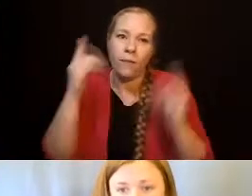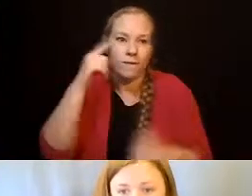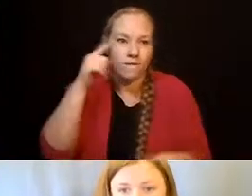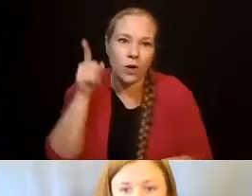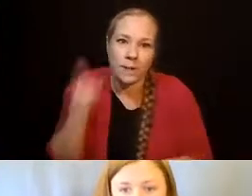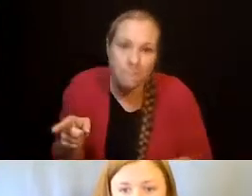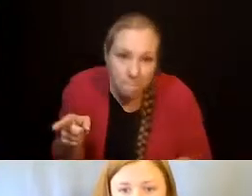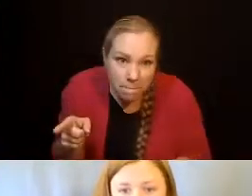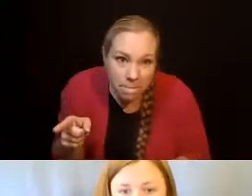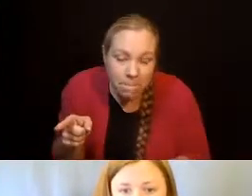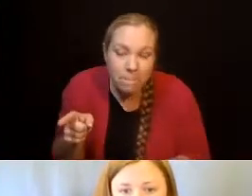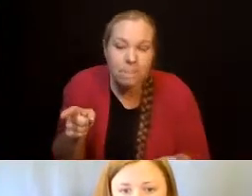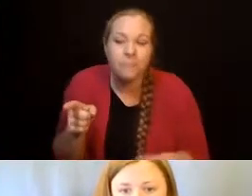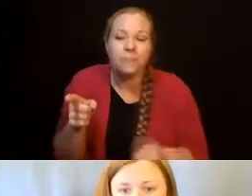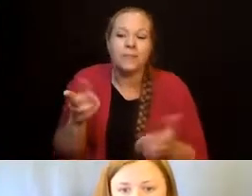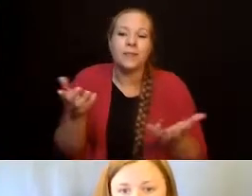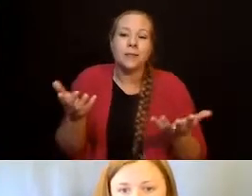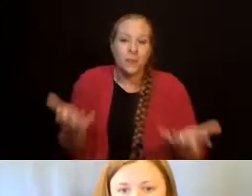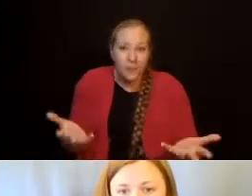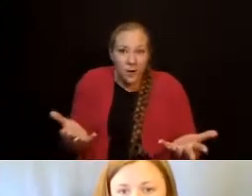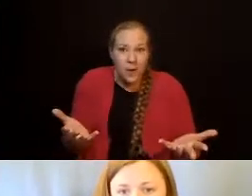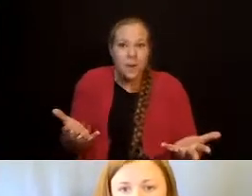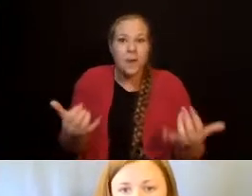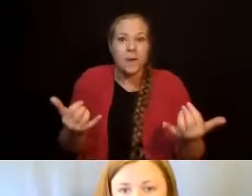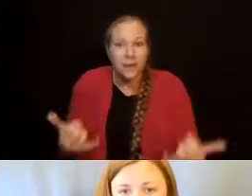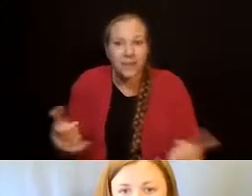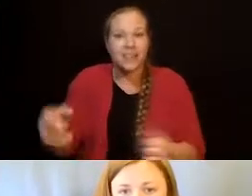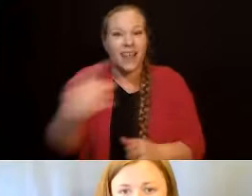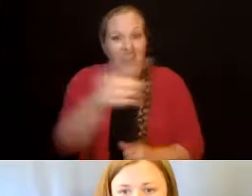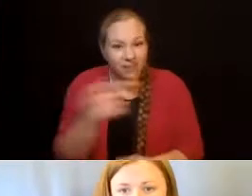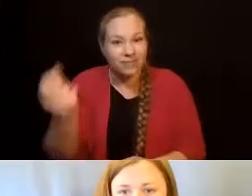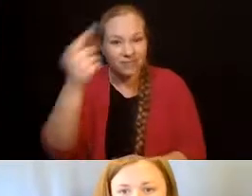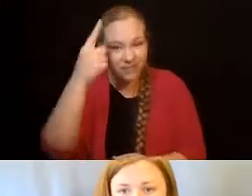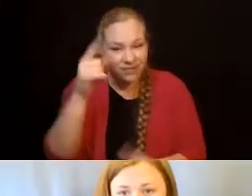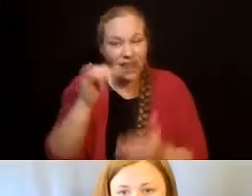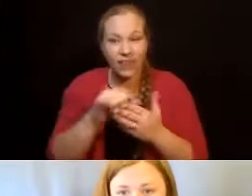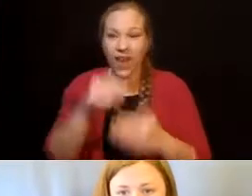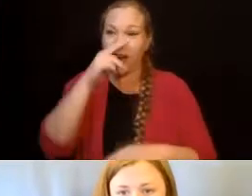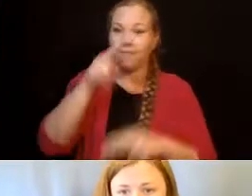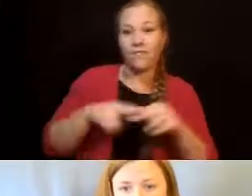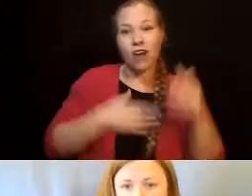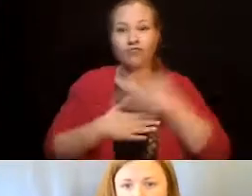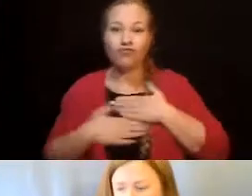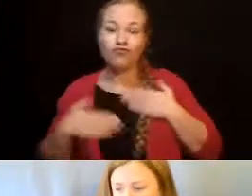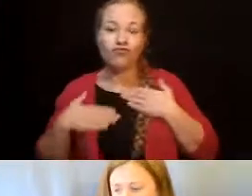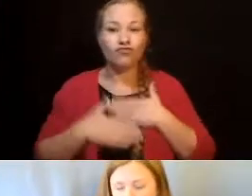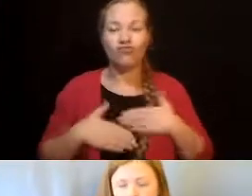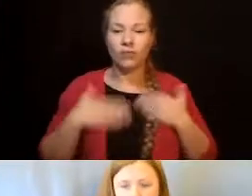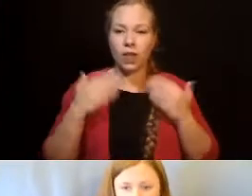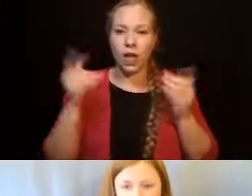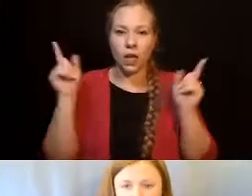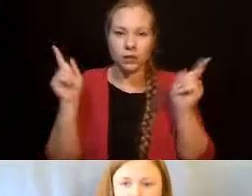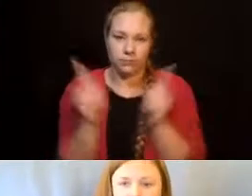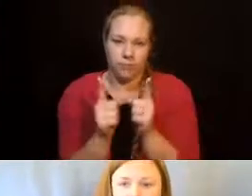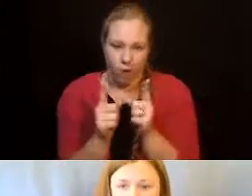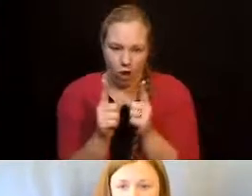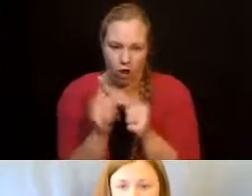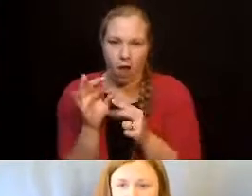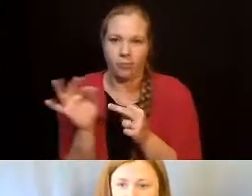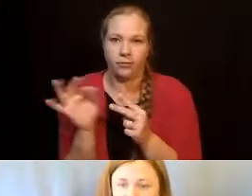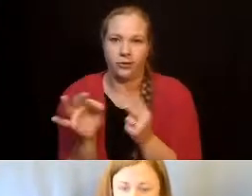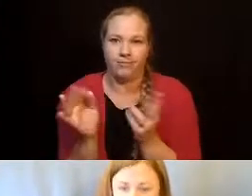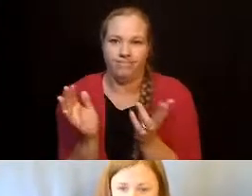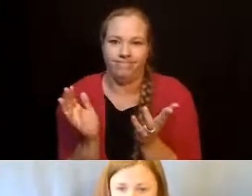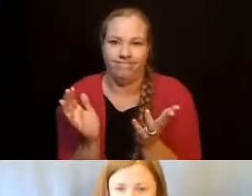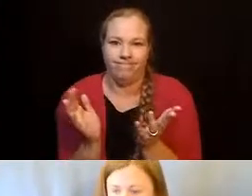So I think all of us can understand how limited that fun and relaxation can be right now as we